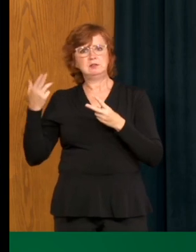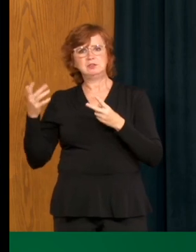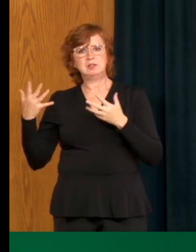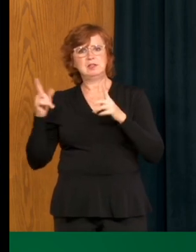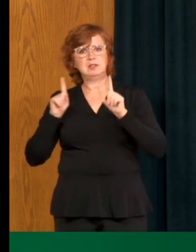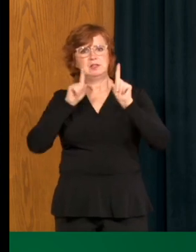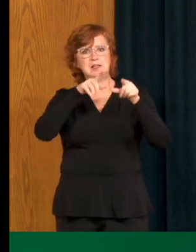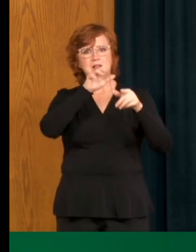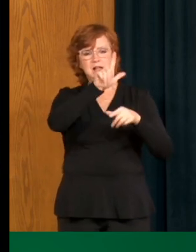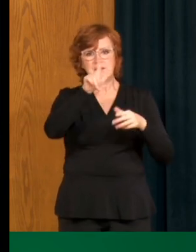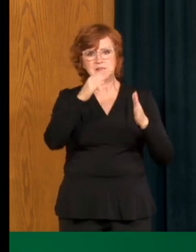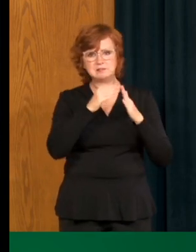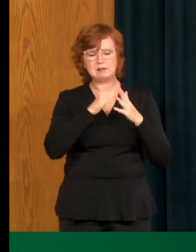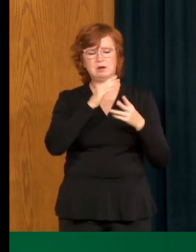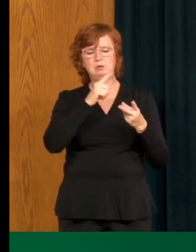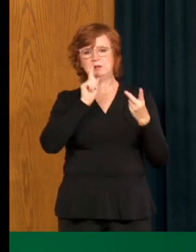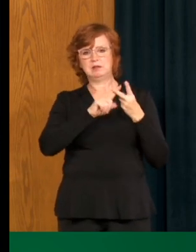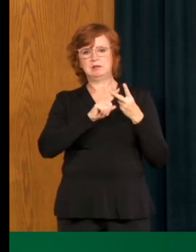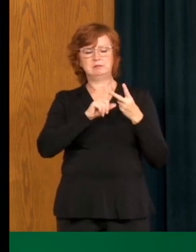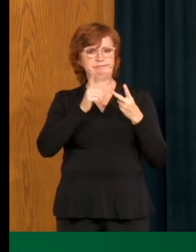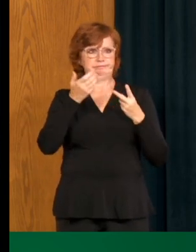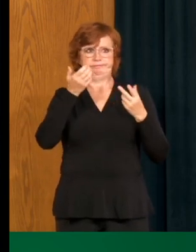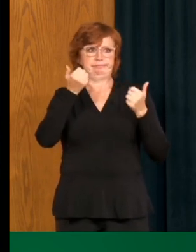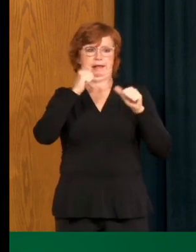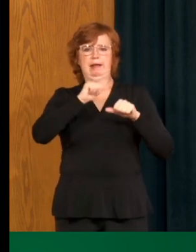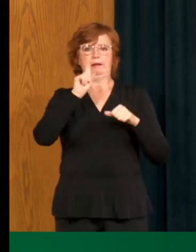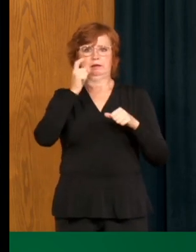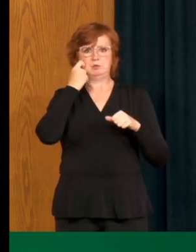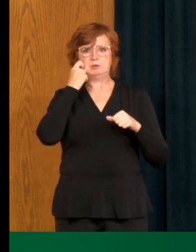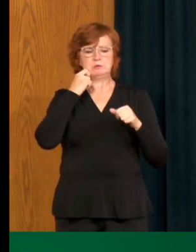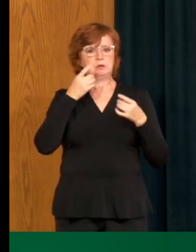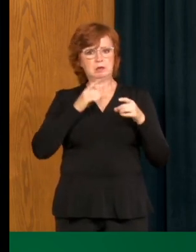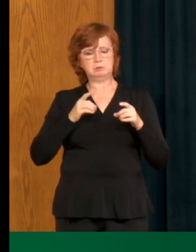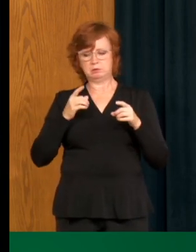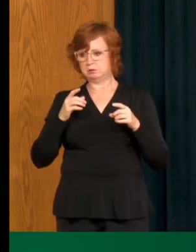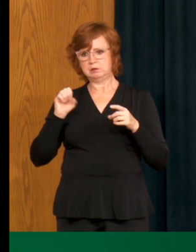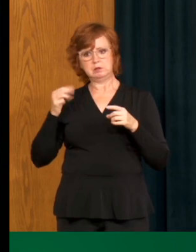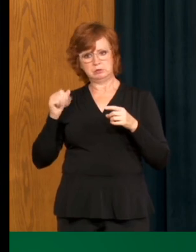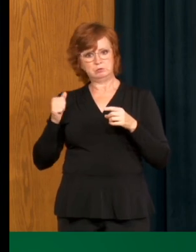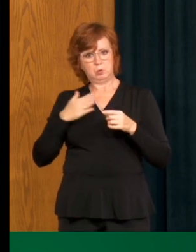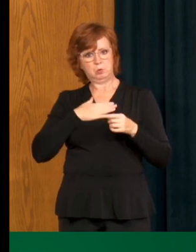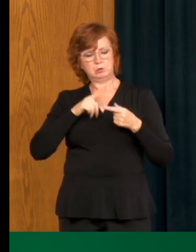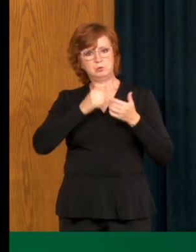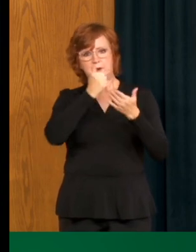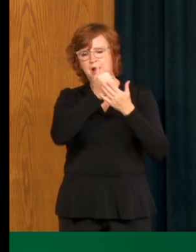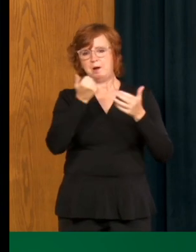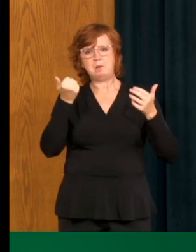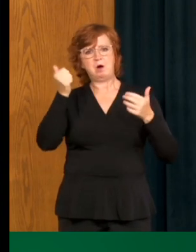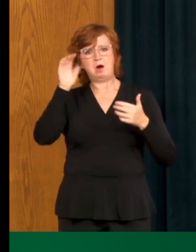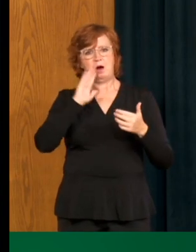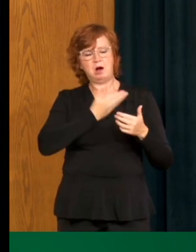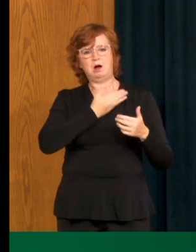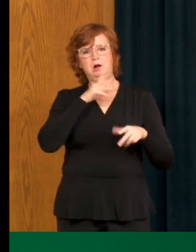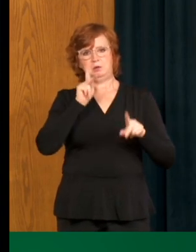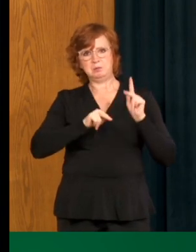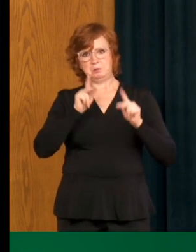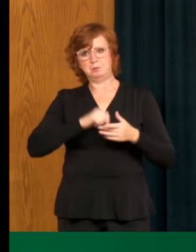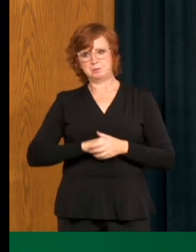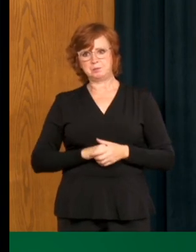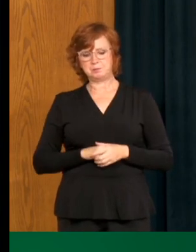those in Alash, to support those in any other community in the province. We most certainly will be doing that. So